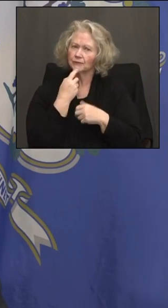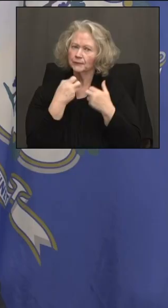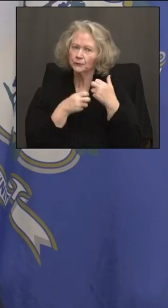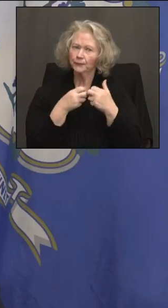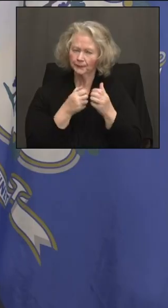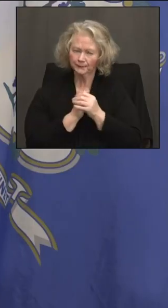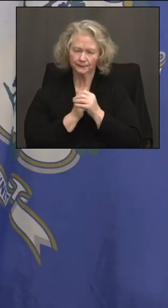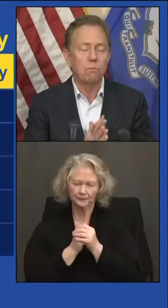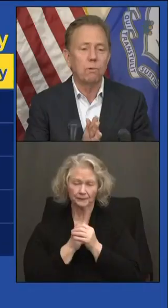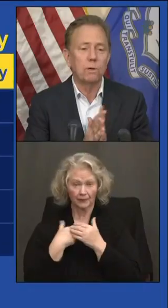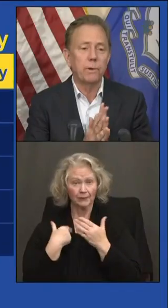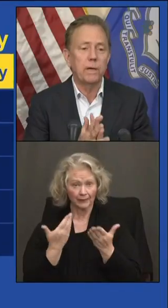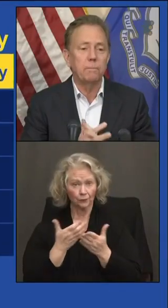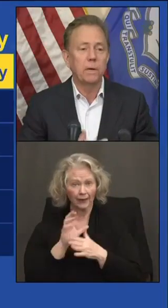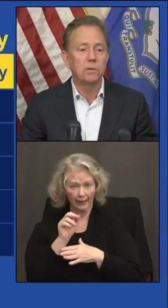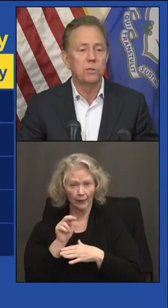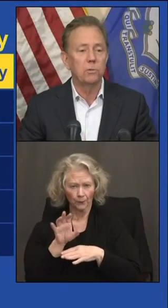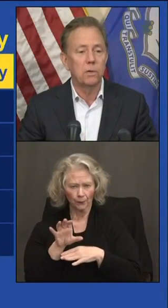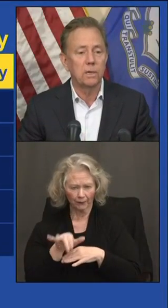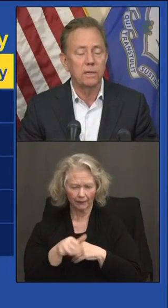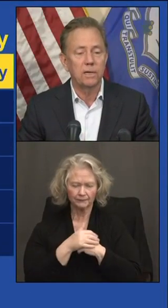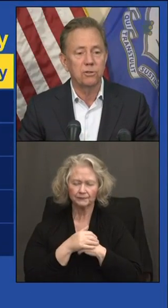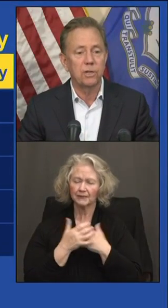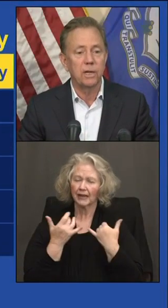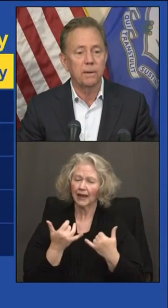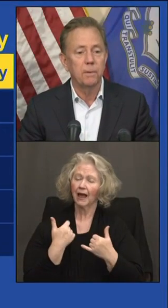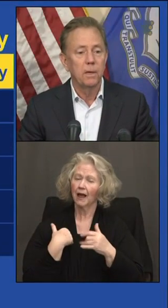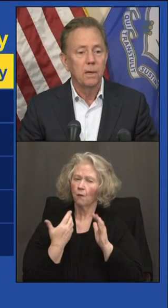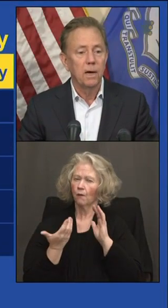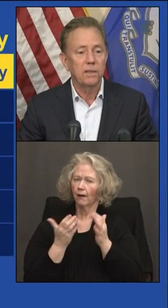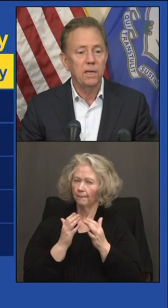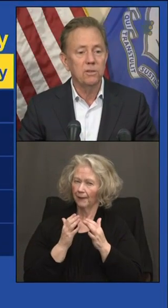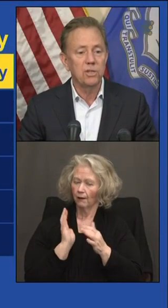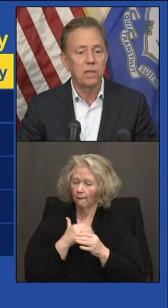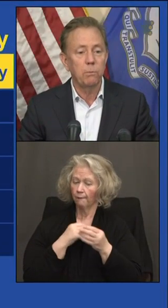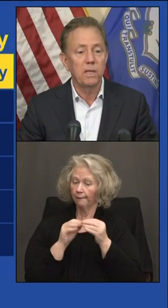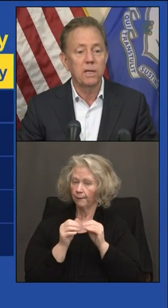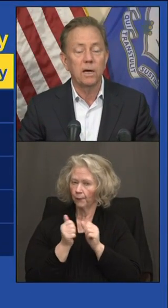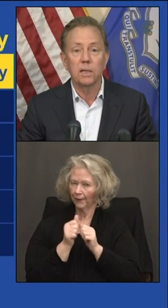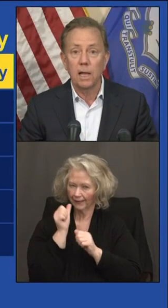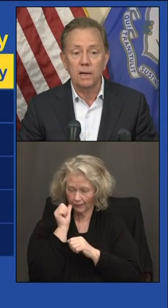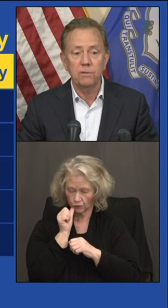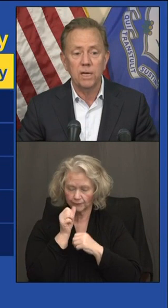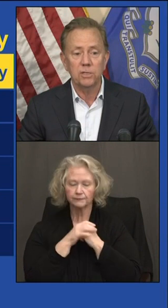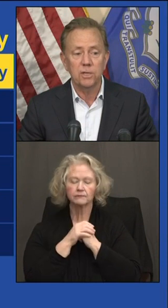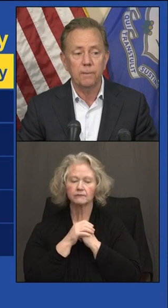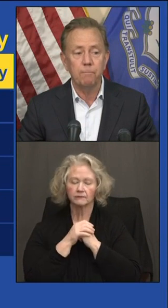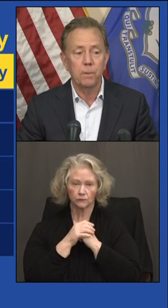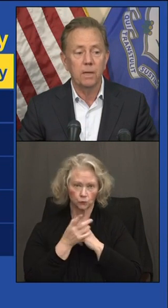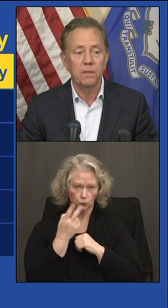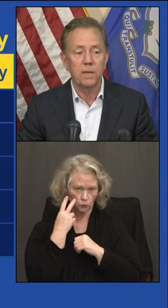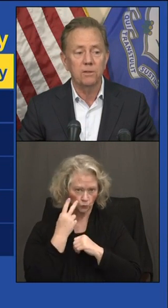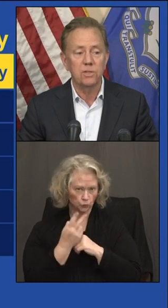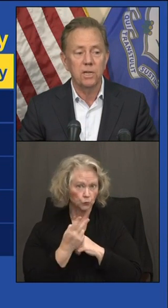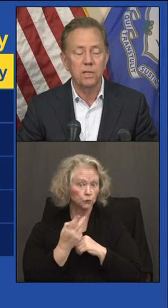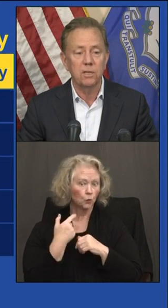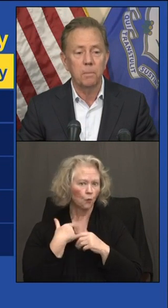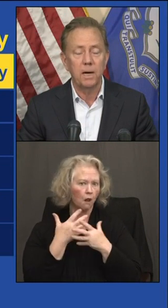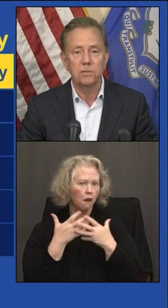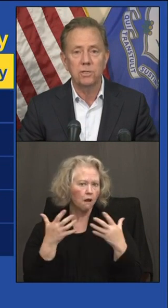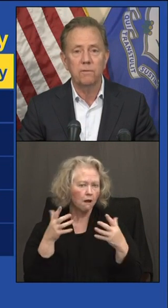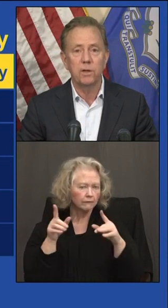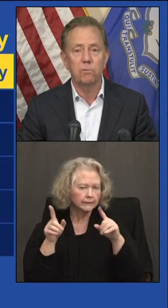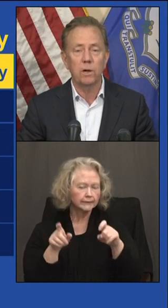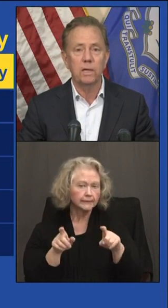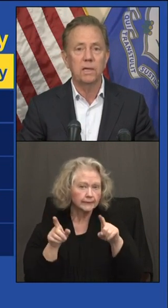That said, where are we compared to yesterday? I think you see that we did a lot of testing, and I think you see that